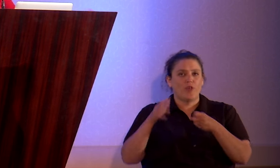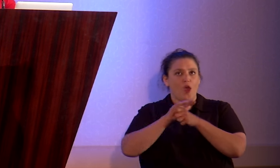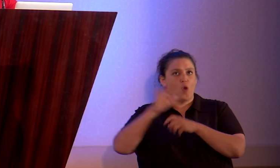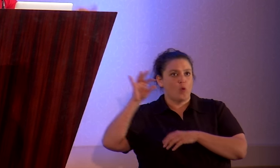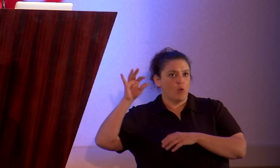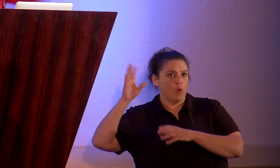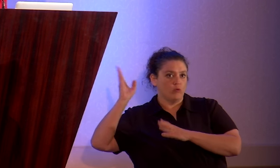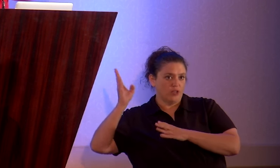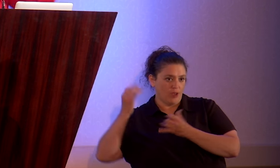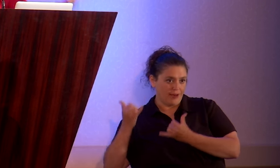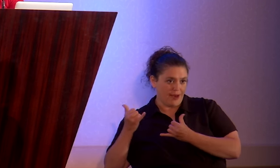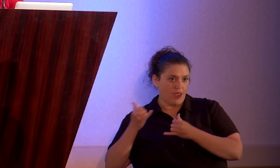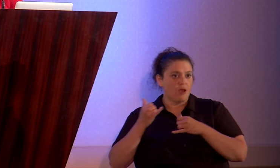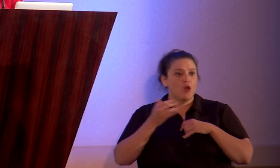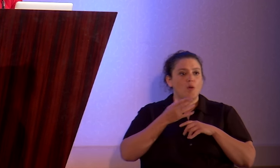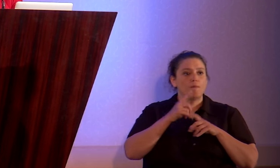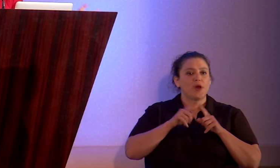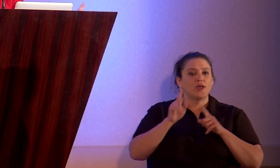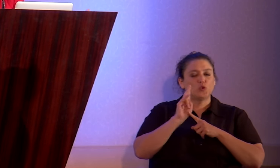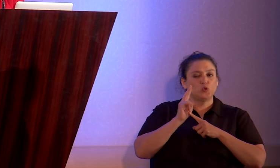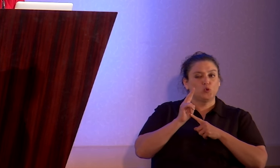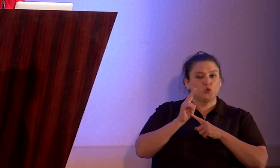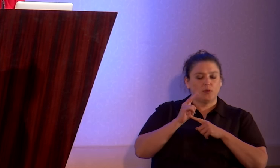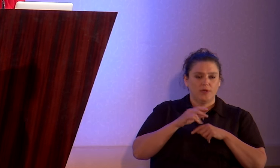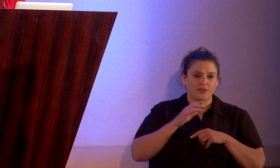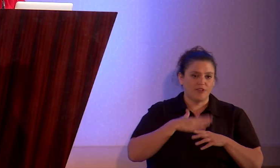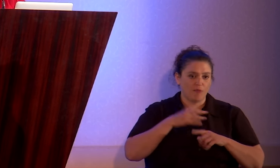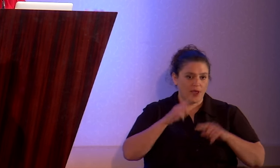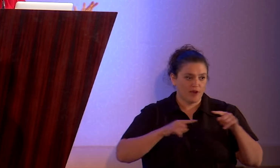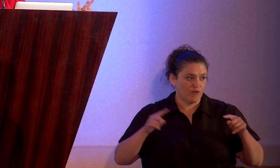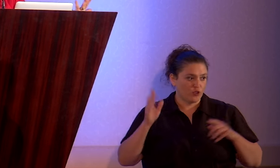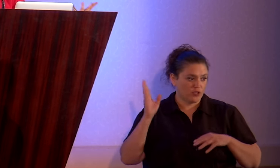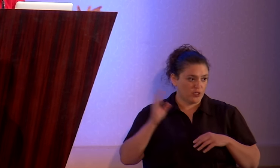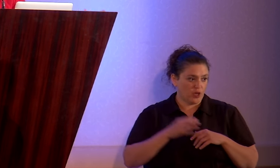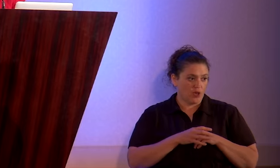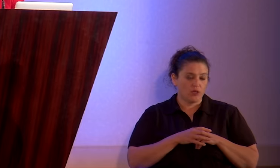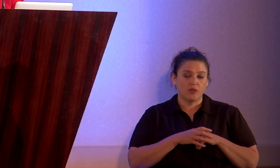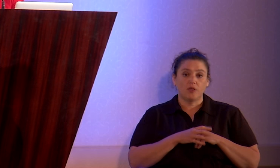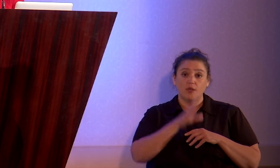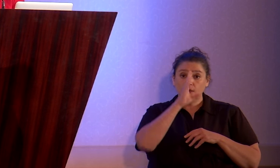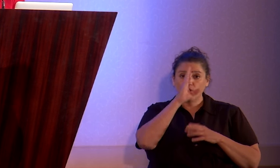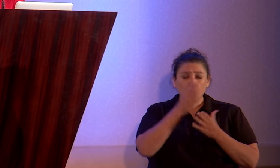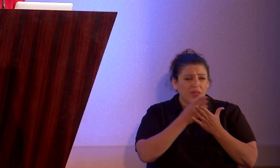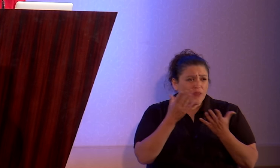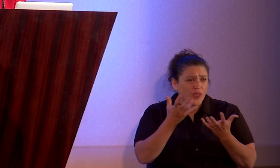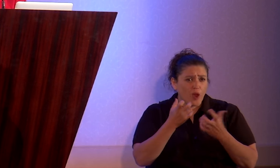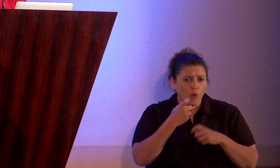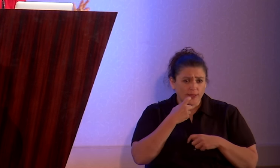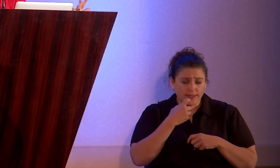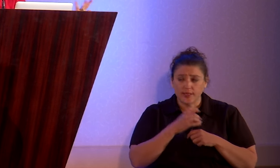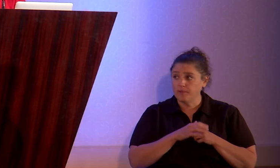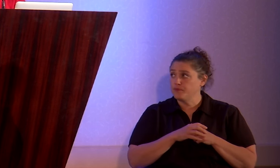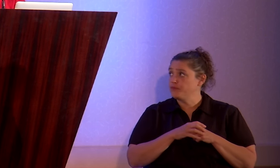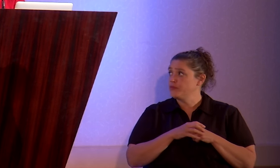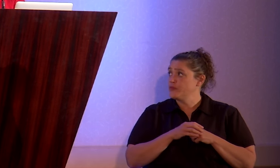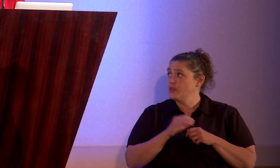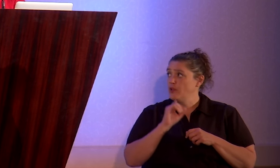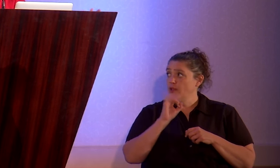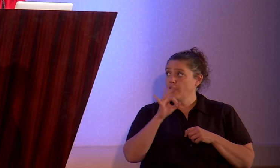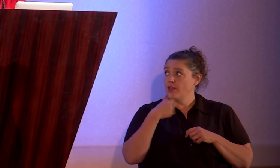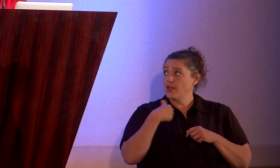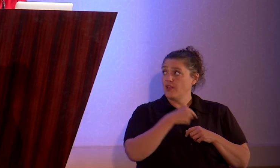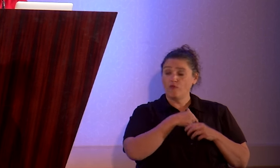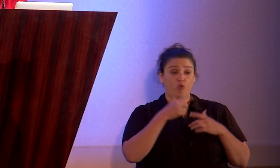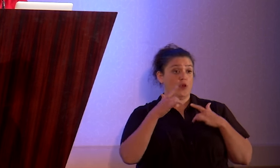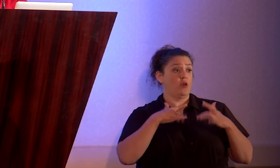This is just a two-minute drill of my diversity talk. The main thing I want to say is this. If we care about